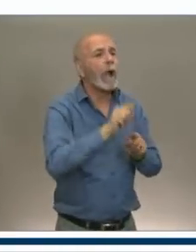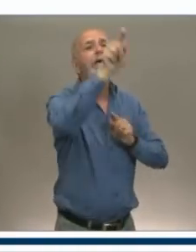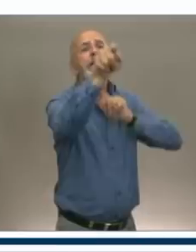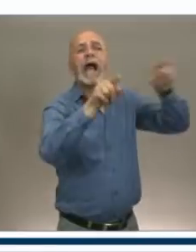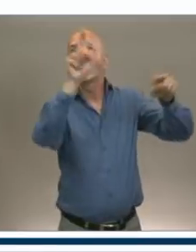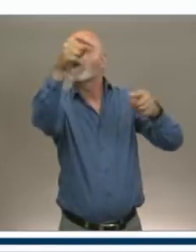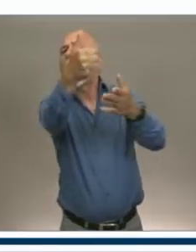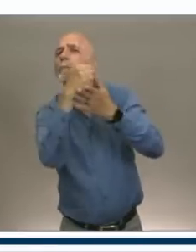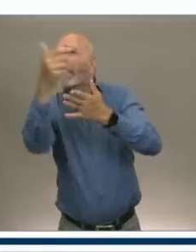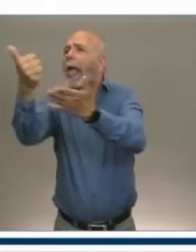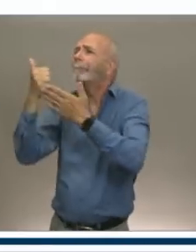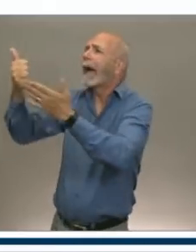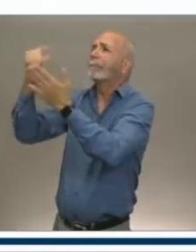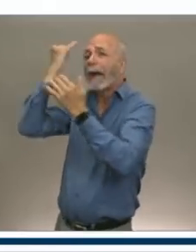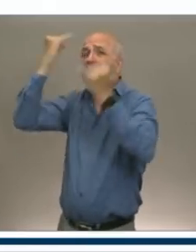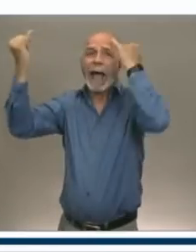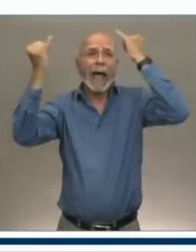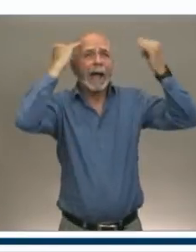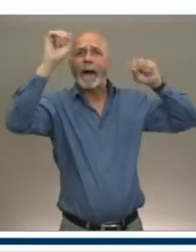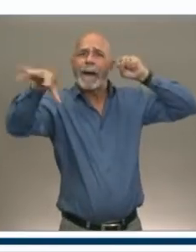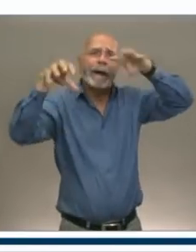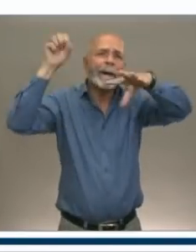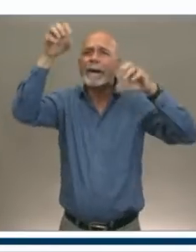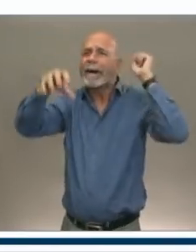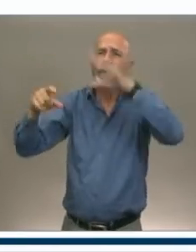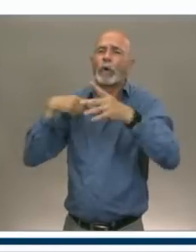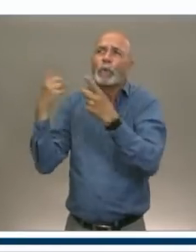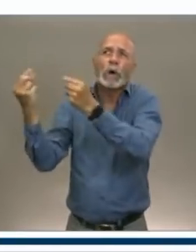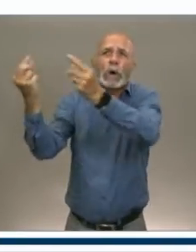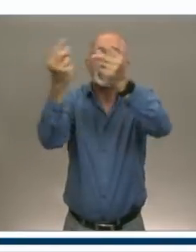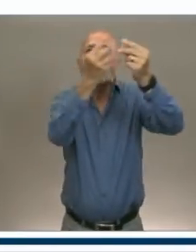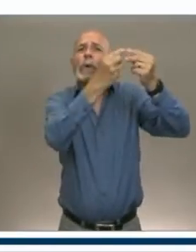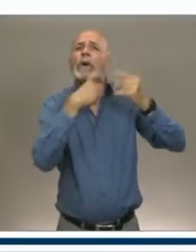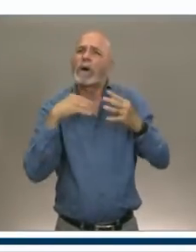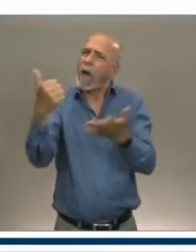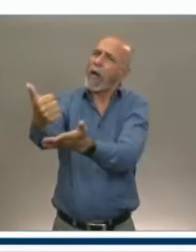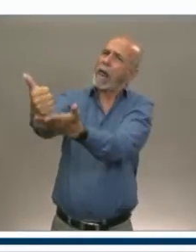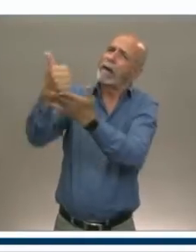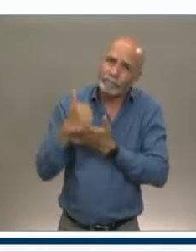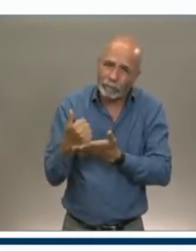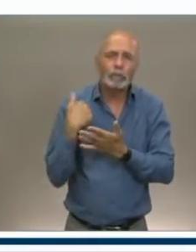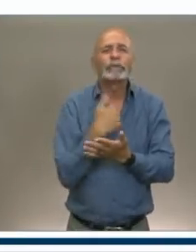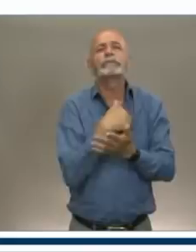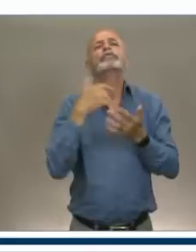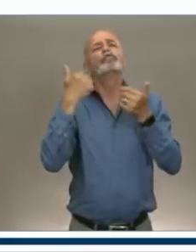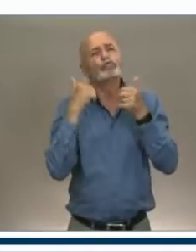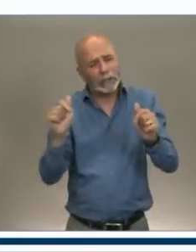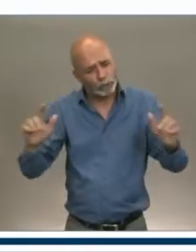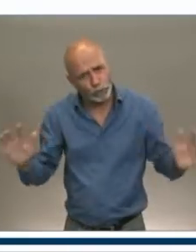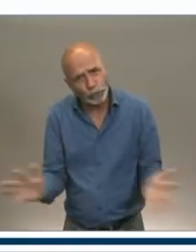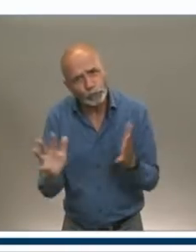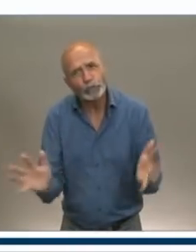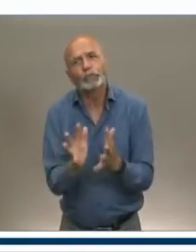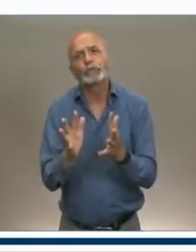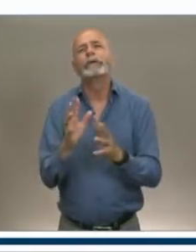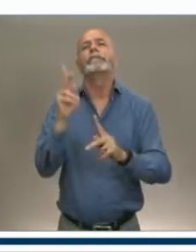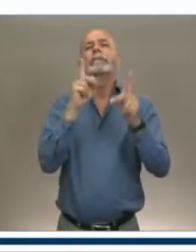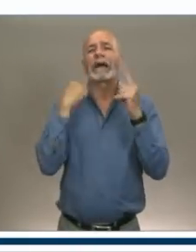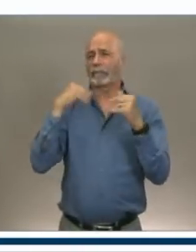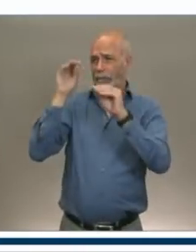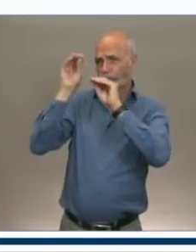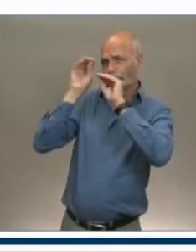activities. We encourage operators to promote their businesses and packages on NovaScotia